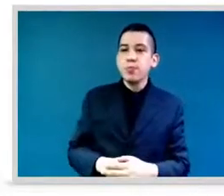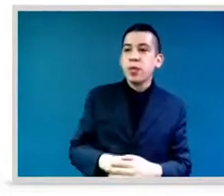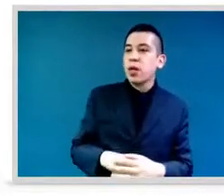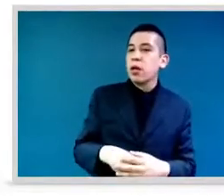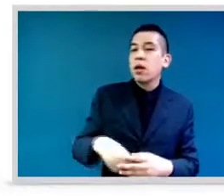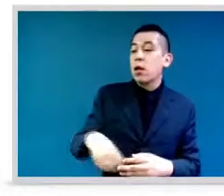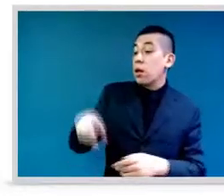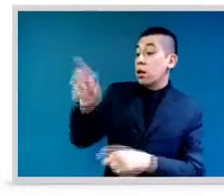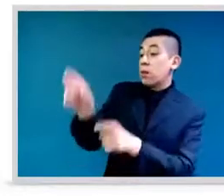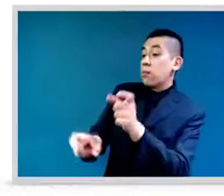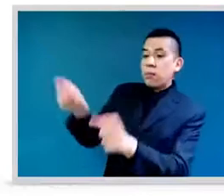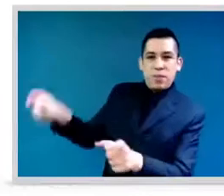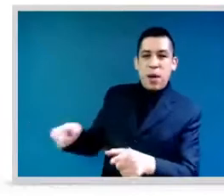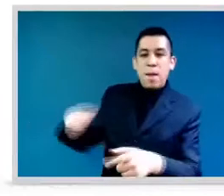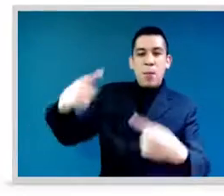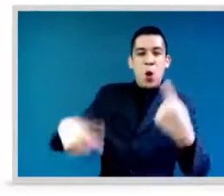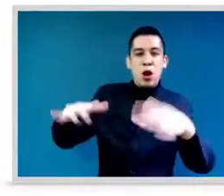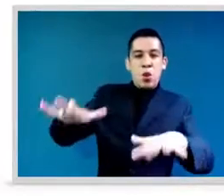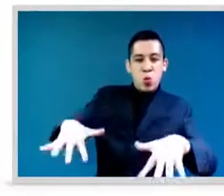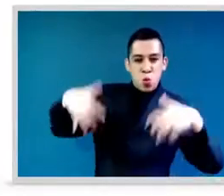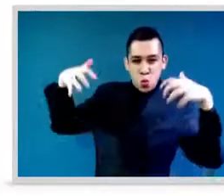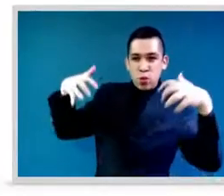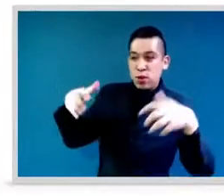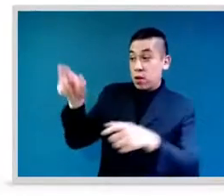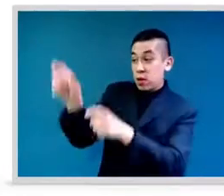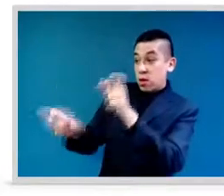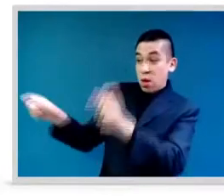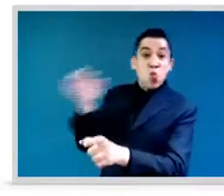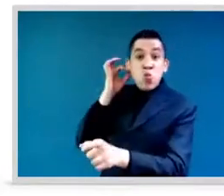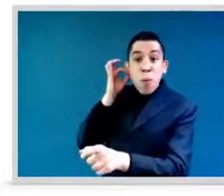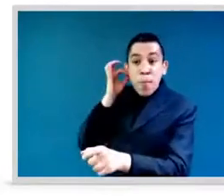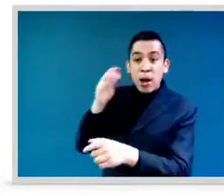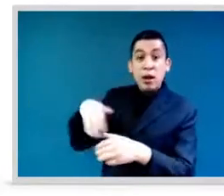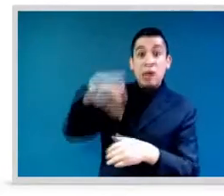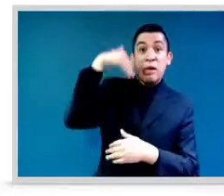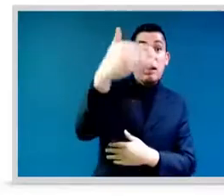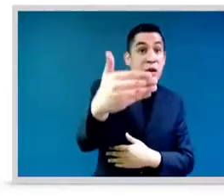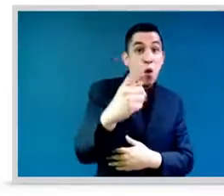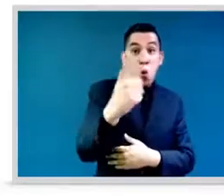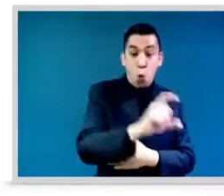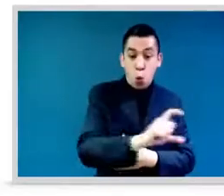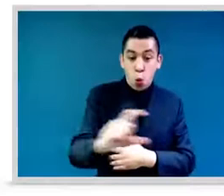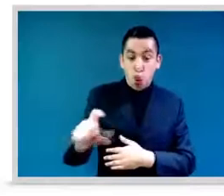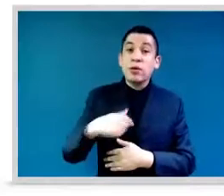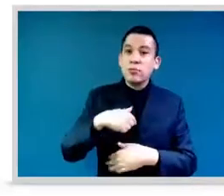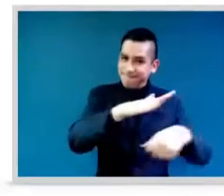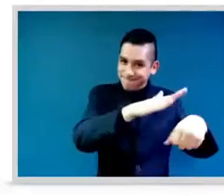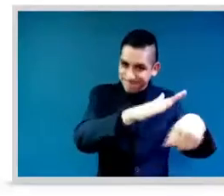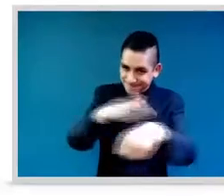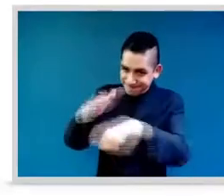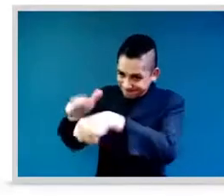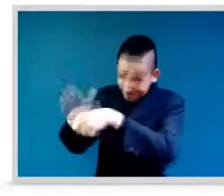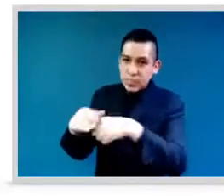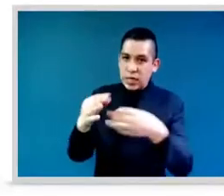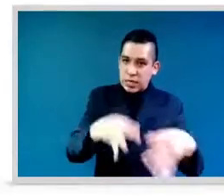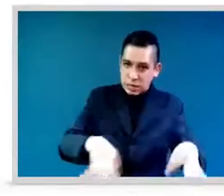it's our role as well to elect those women into spaces. Unfortunately, only four women out of 33 three candidates, or